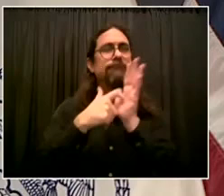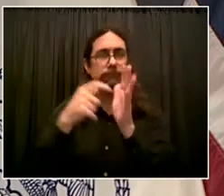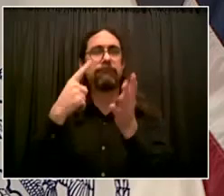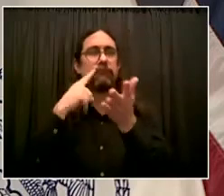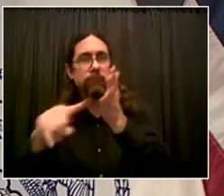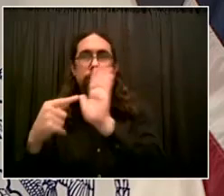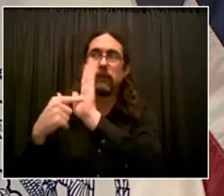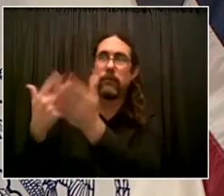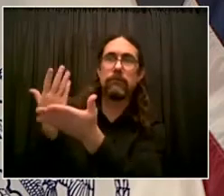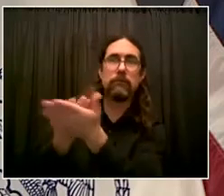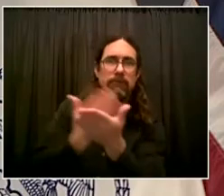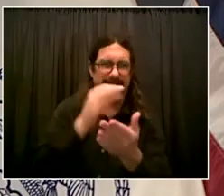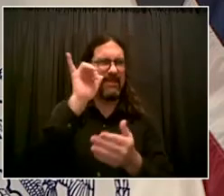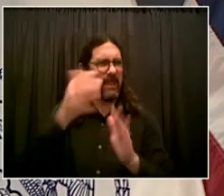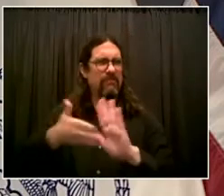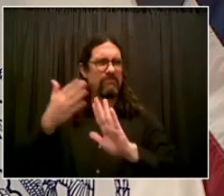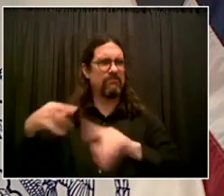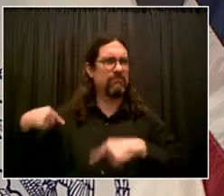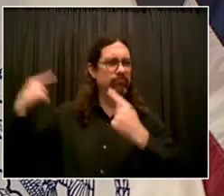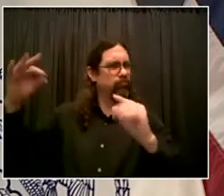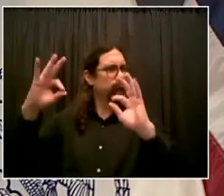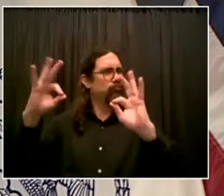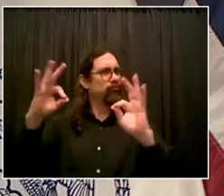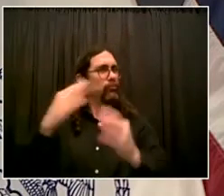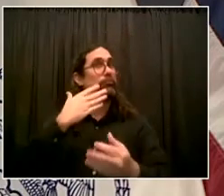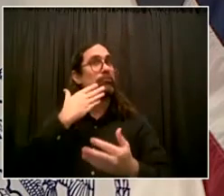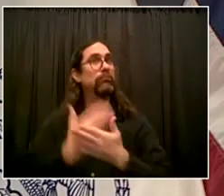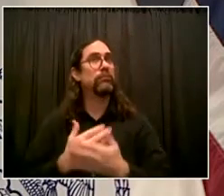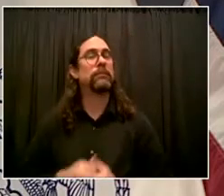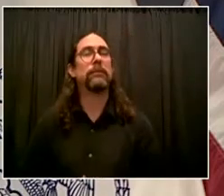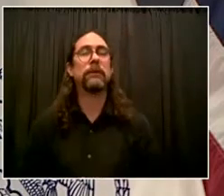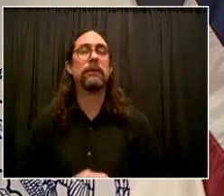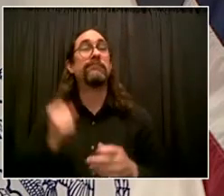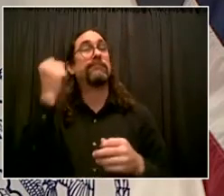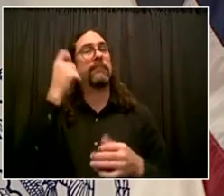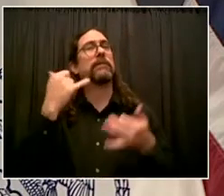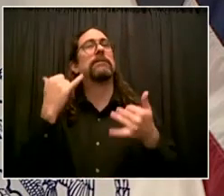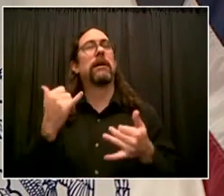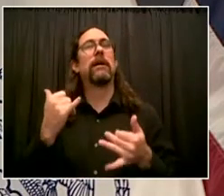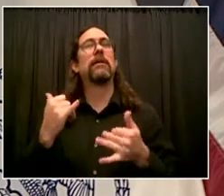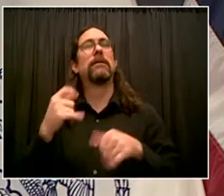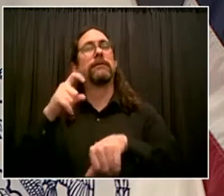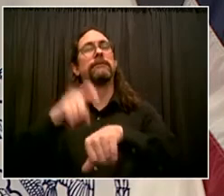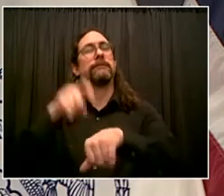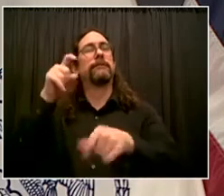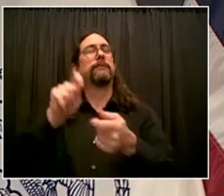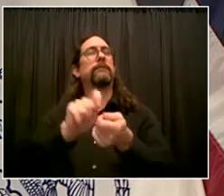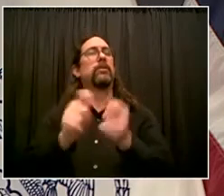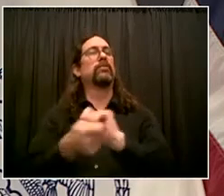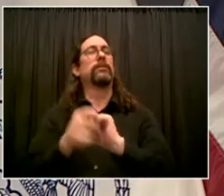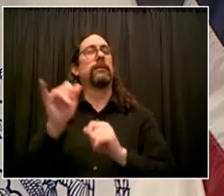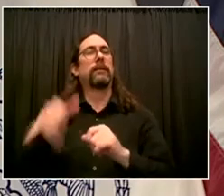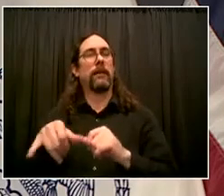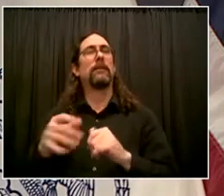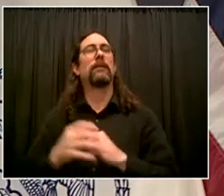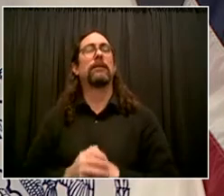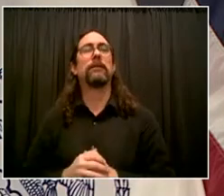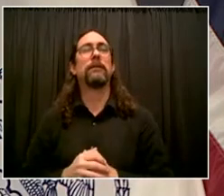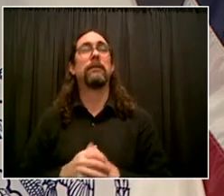by requiring all employees and patrons to have, from 12 years old and up,